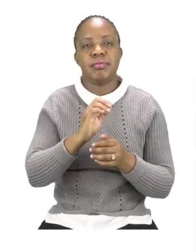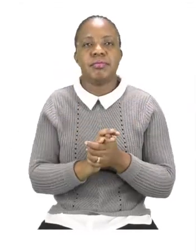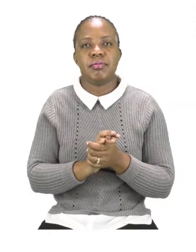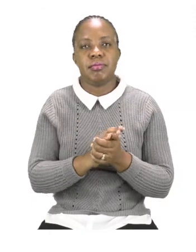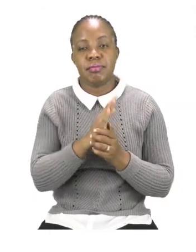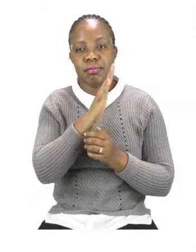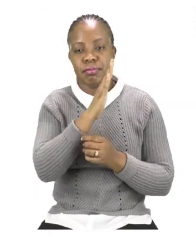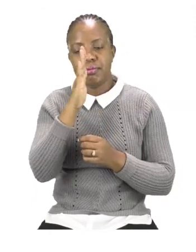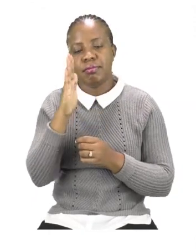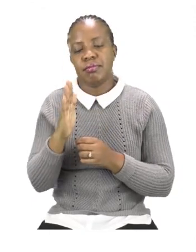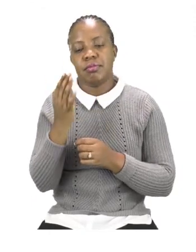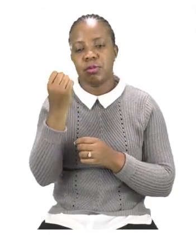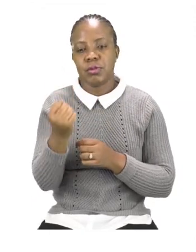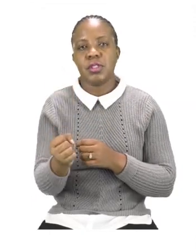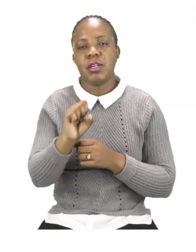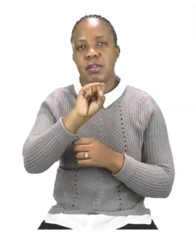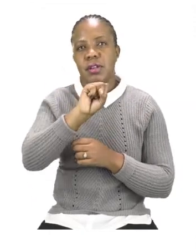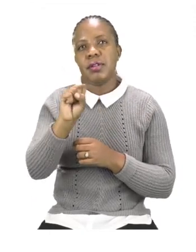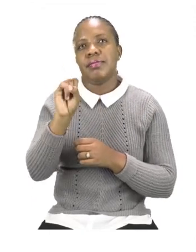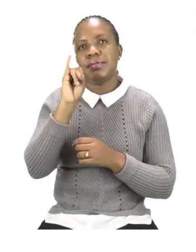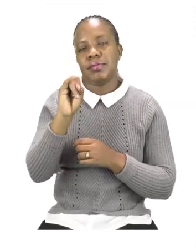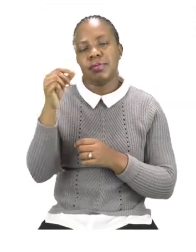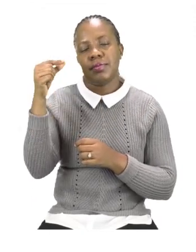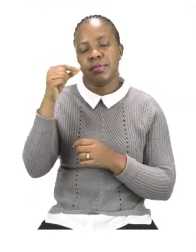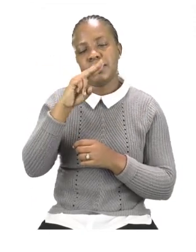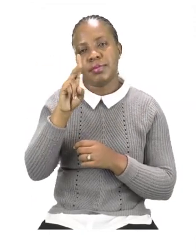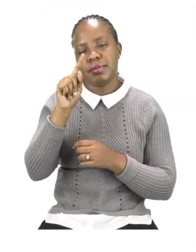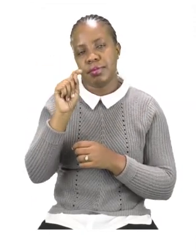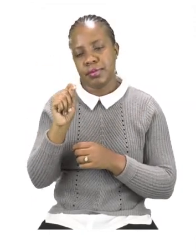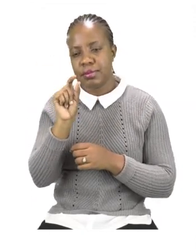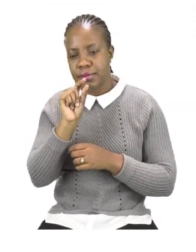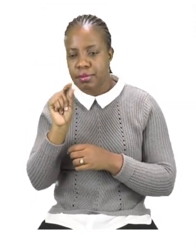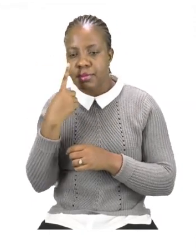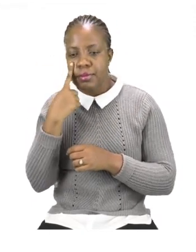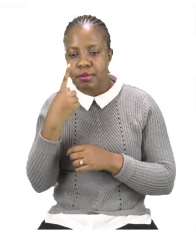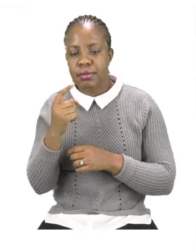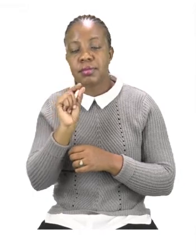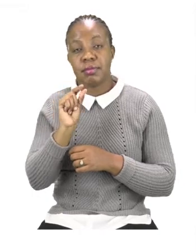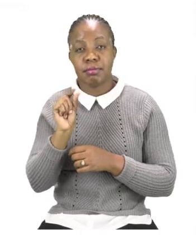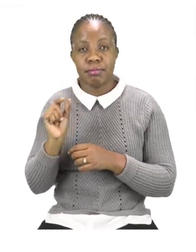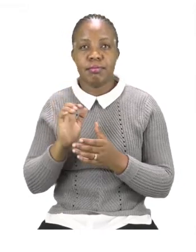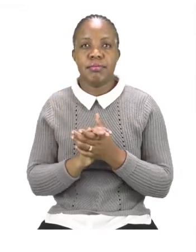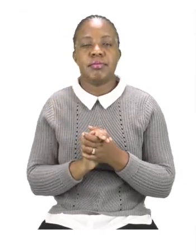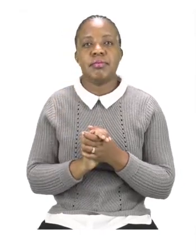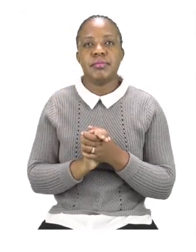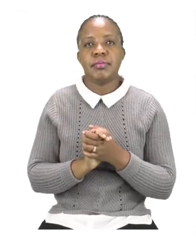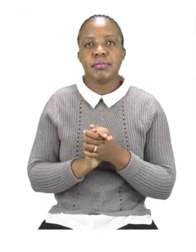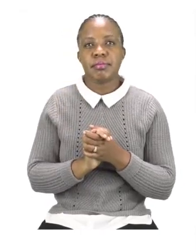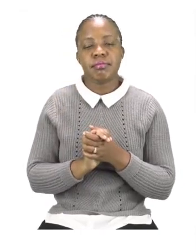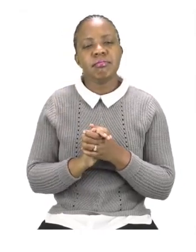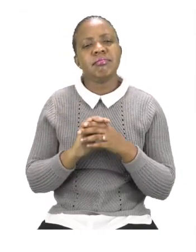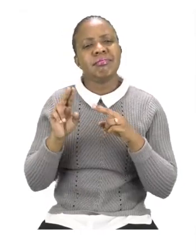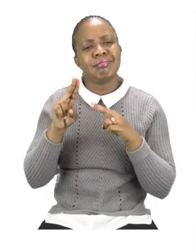have our sight words. Now remember, we said sight words are words that we use often